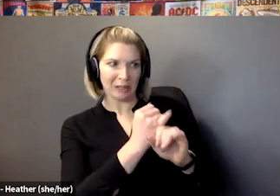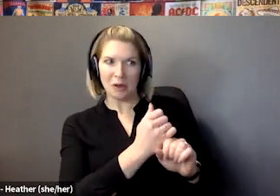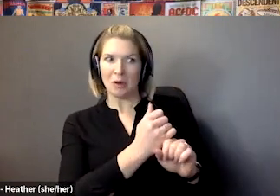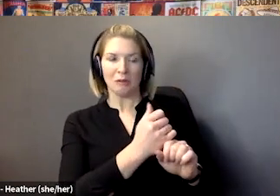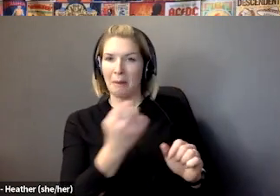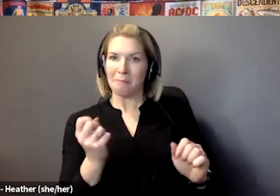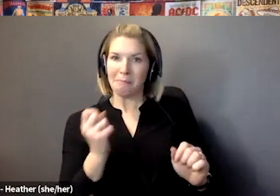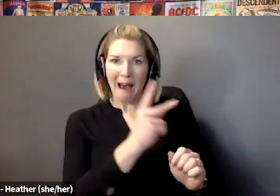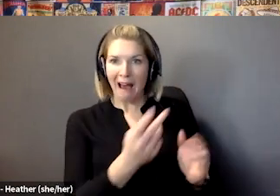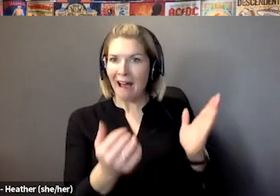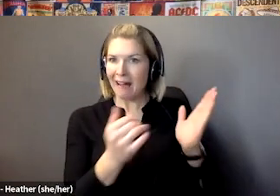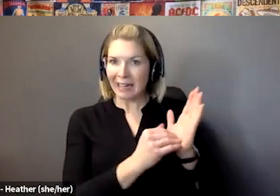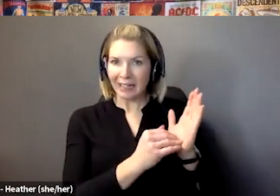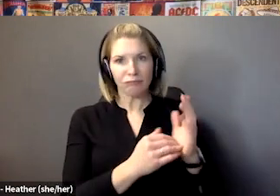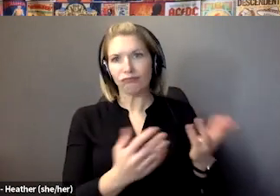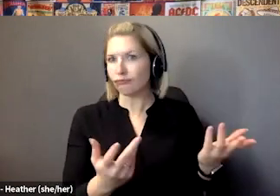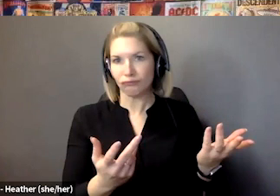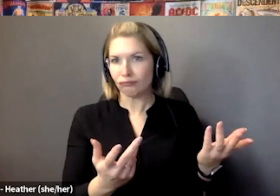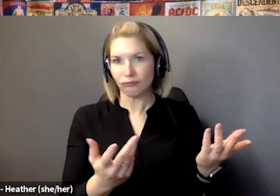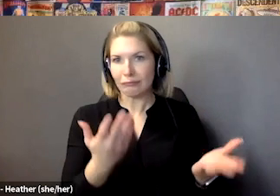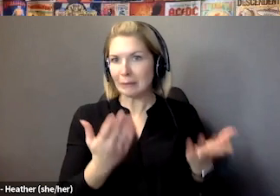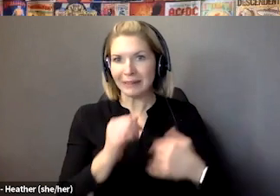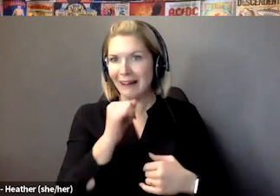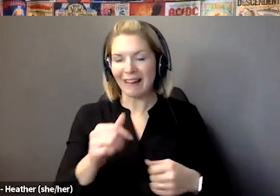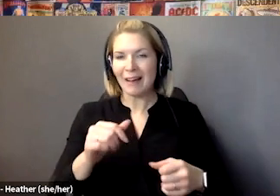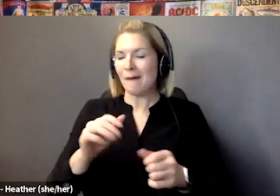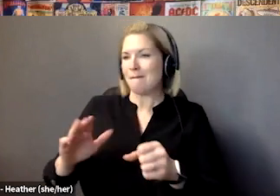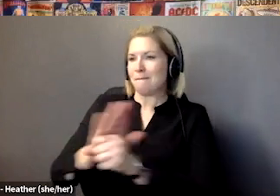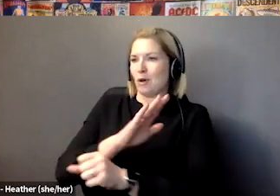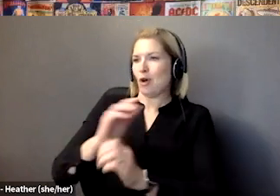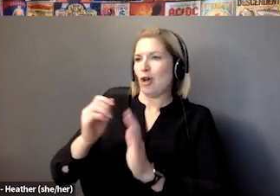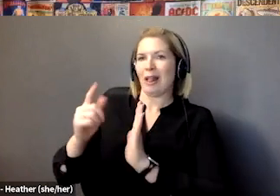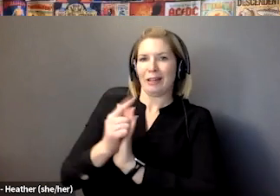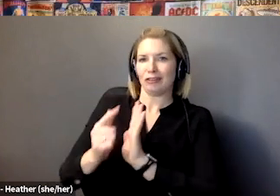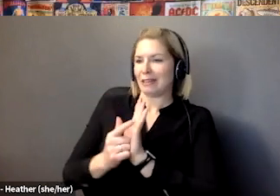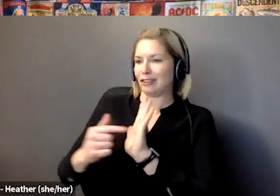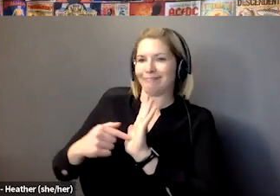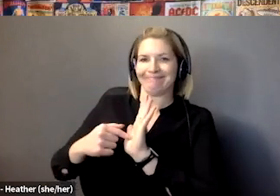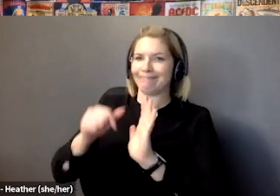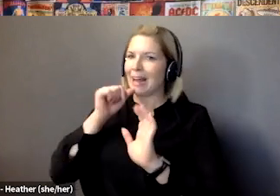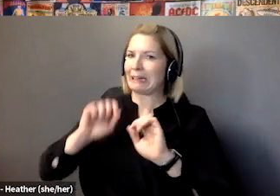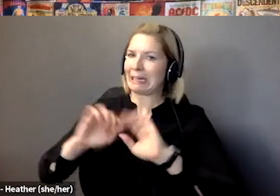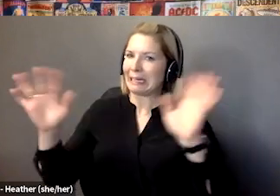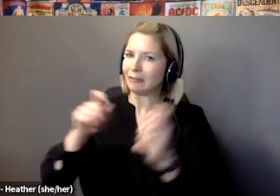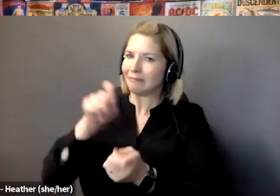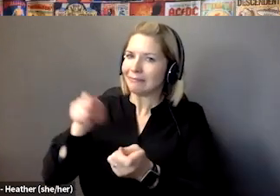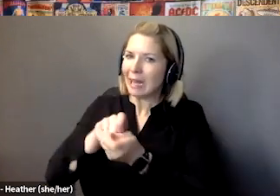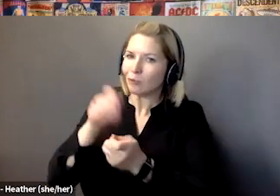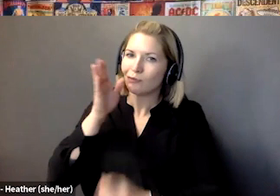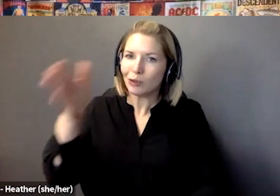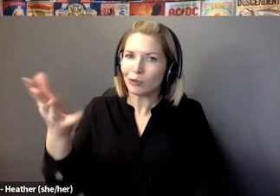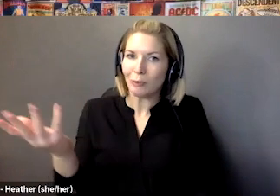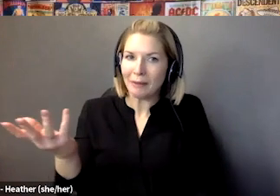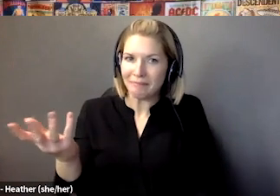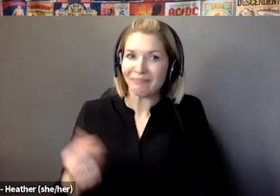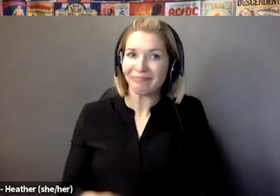be sole citizens included into Canadian society. Jonathan. So a national disability